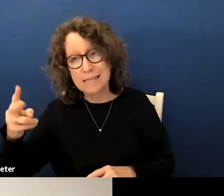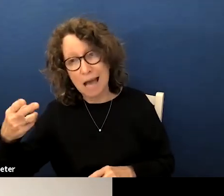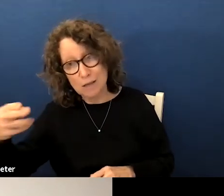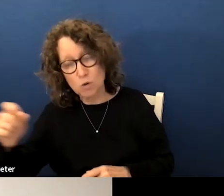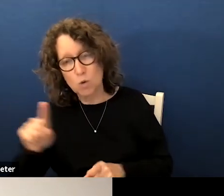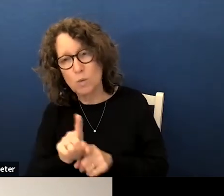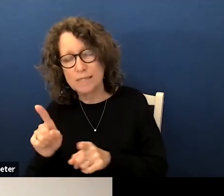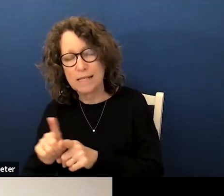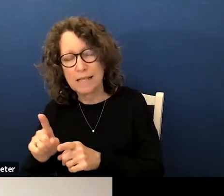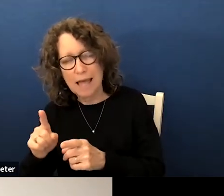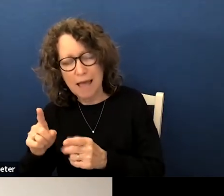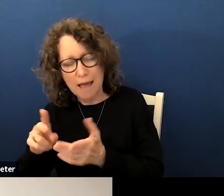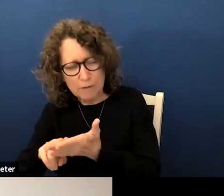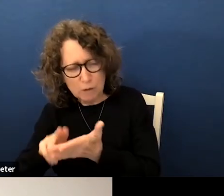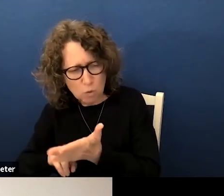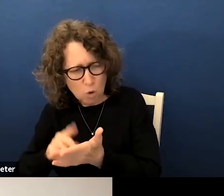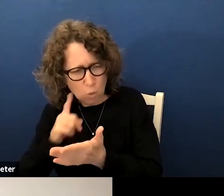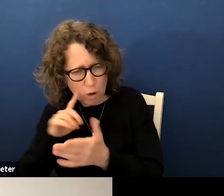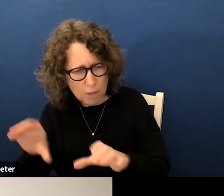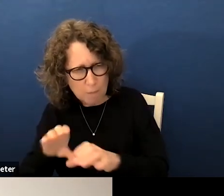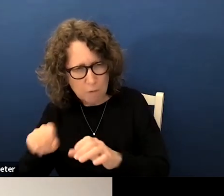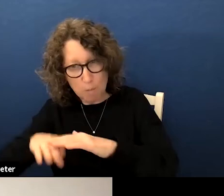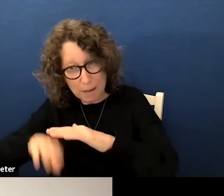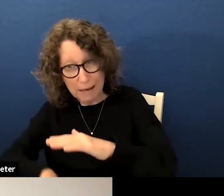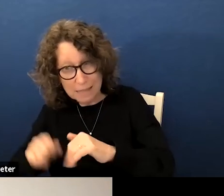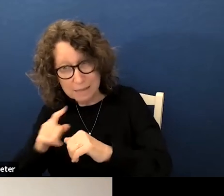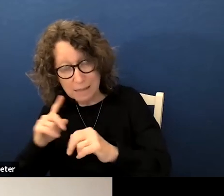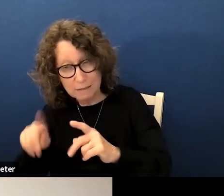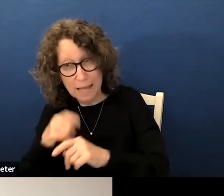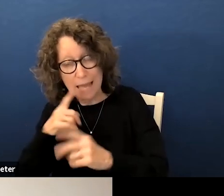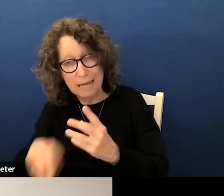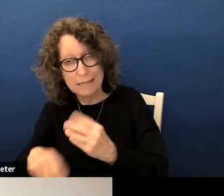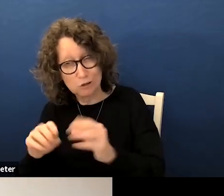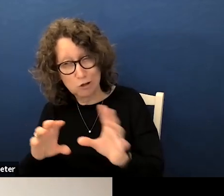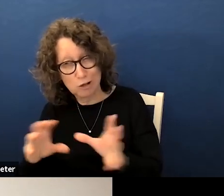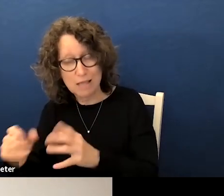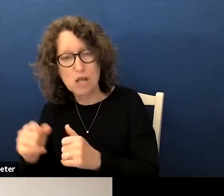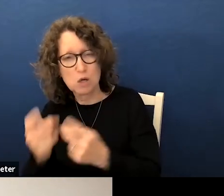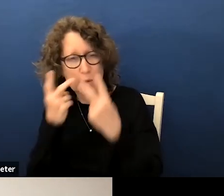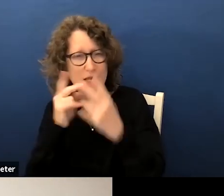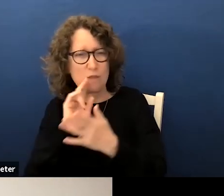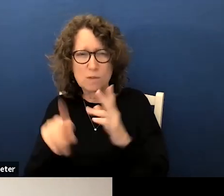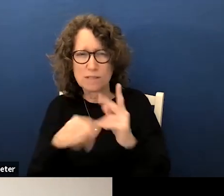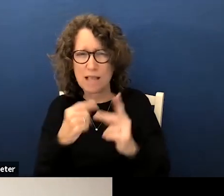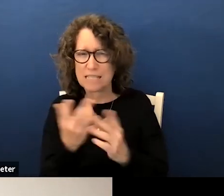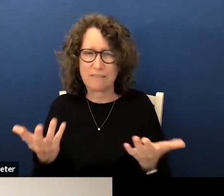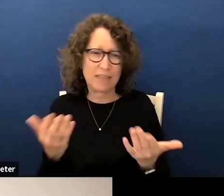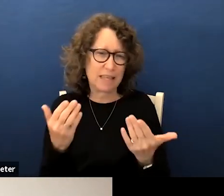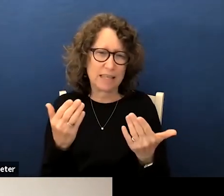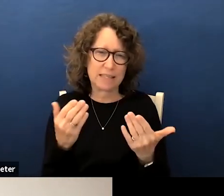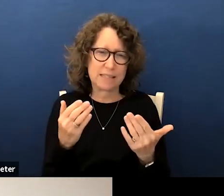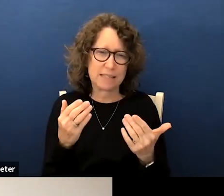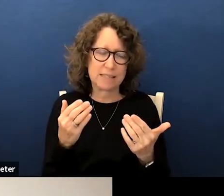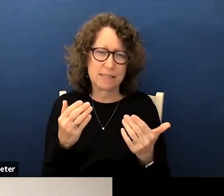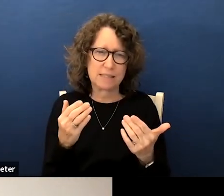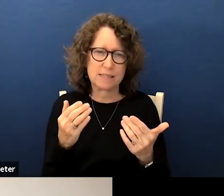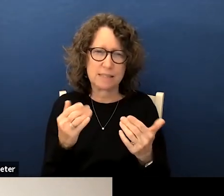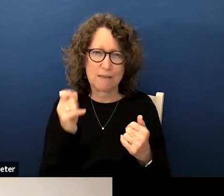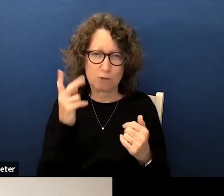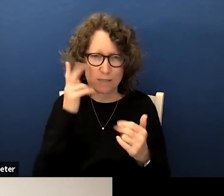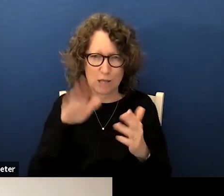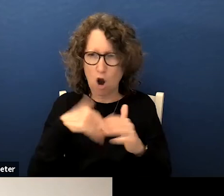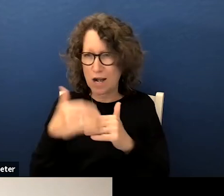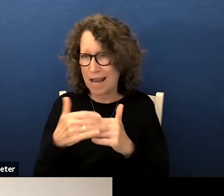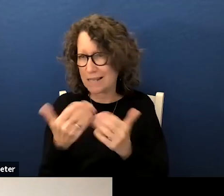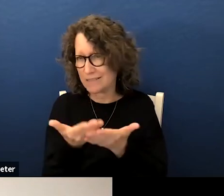students enroll in math support who are performing in below grade level which is an additional class and you'll see those kinds of things toggle to our next steps